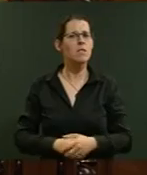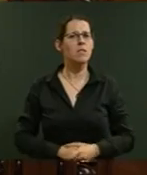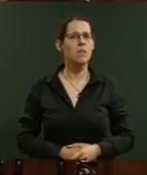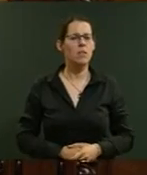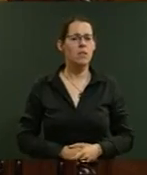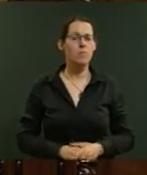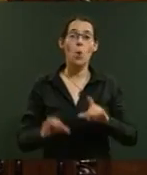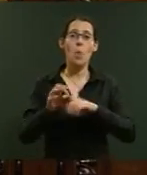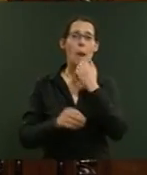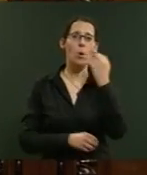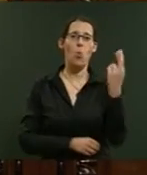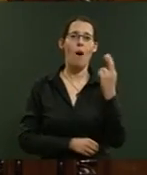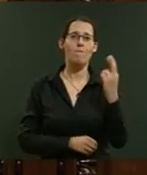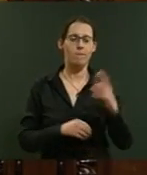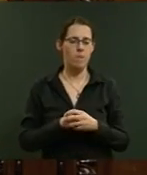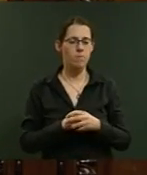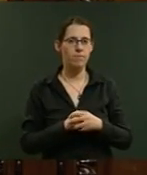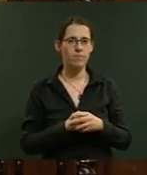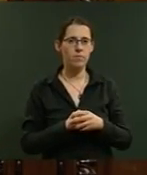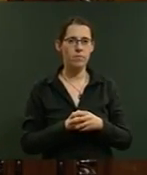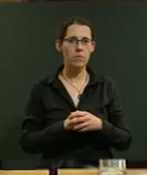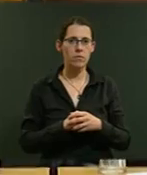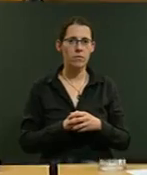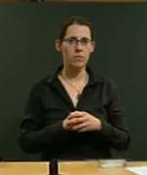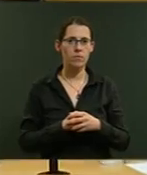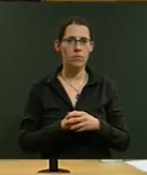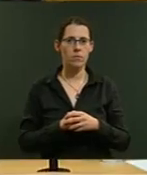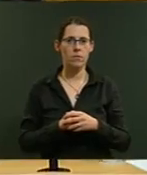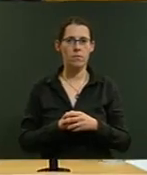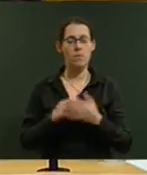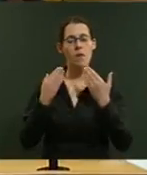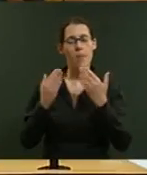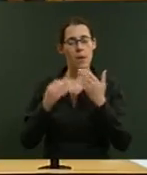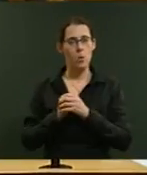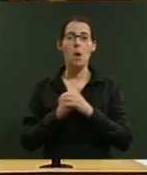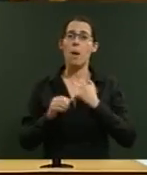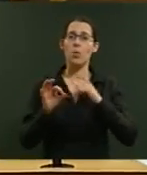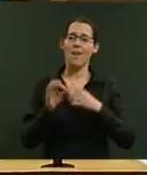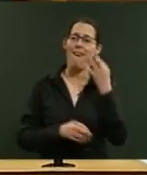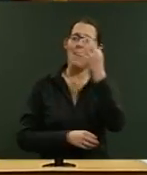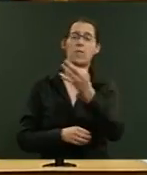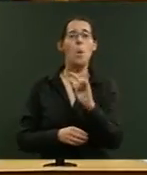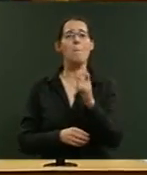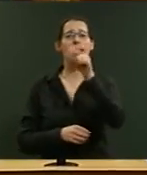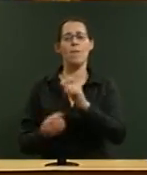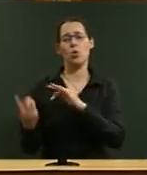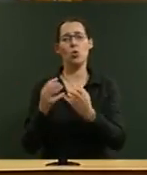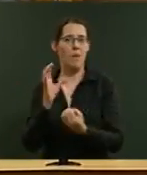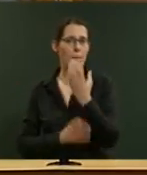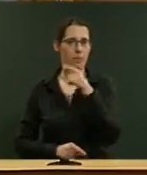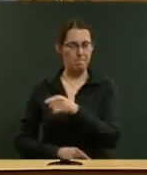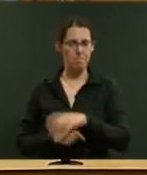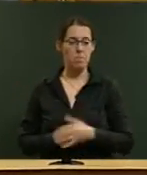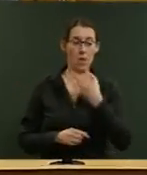Question number 12, Honourable Louise Upshaw. Thank you Mr Speaker. My question is to the Minister for Social Development and asks,